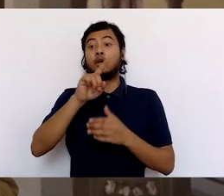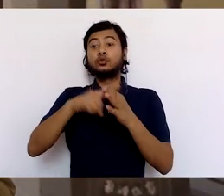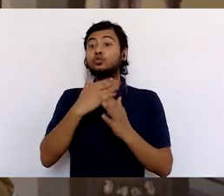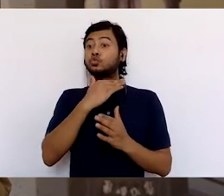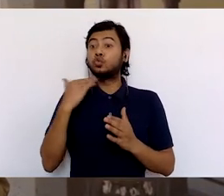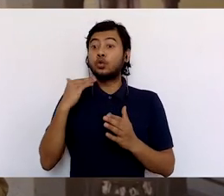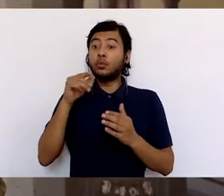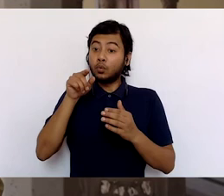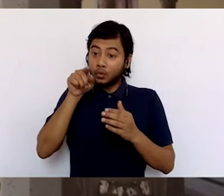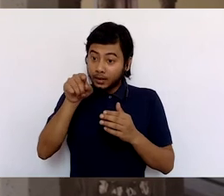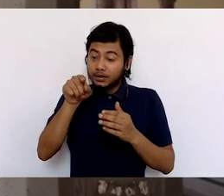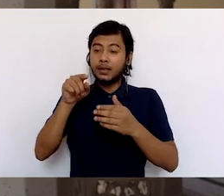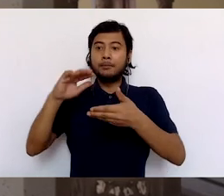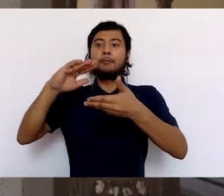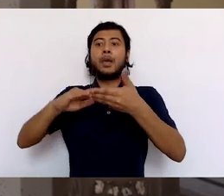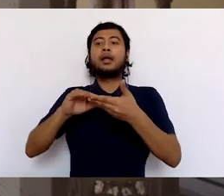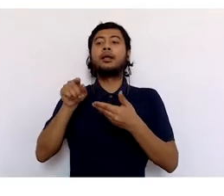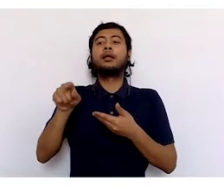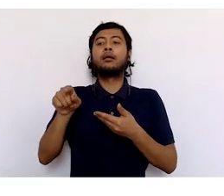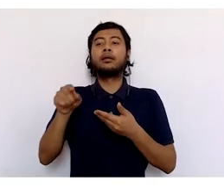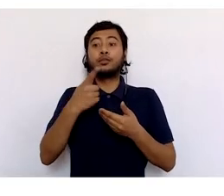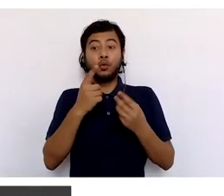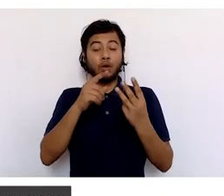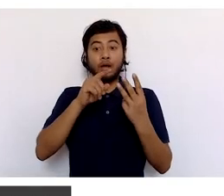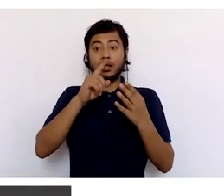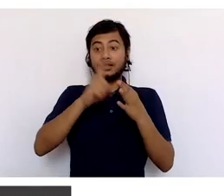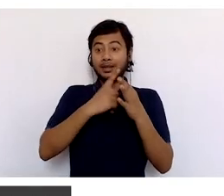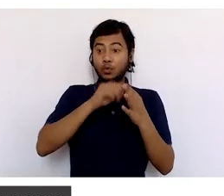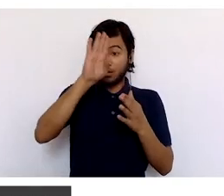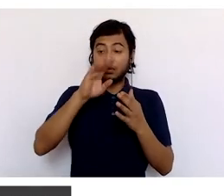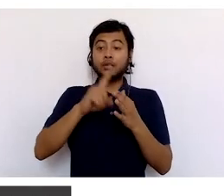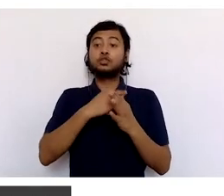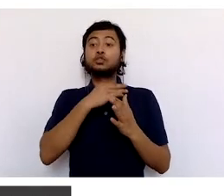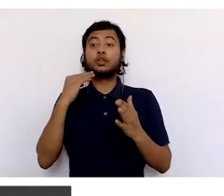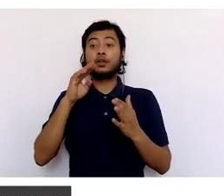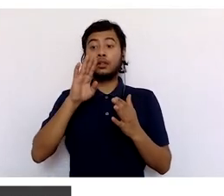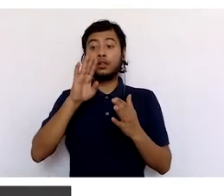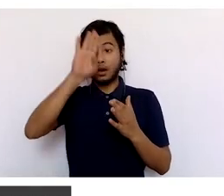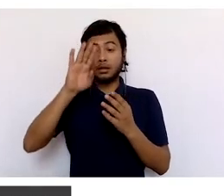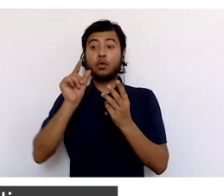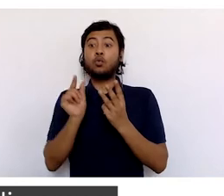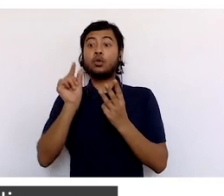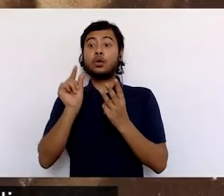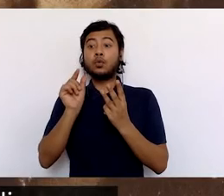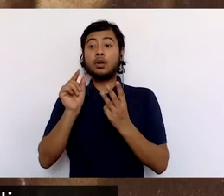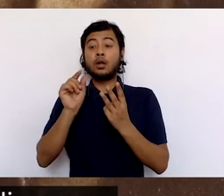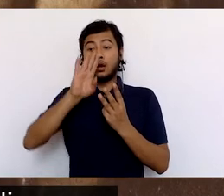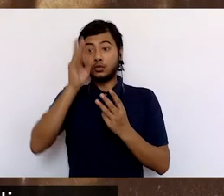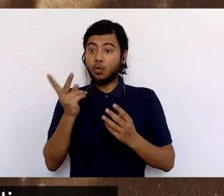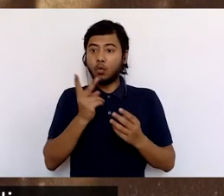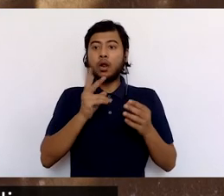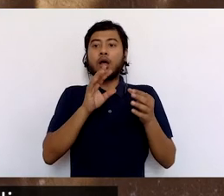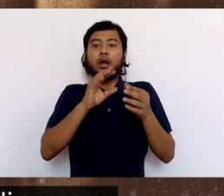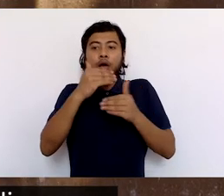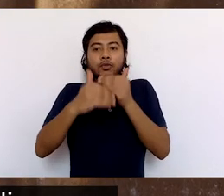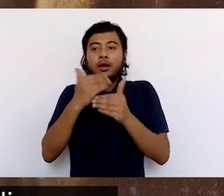princess, making the three rulers brothers-in-law. The Bourne and Shepherd image shows him as a young man, shortly after his accession,